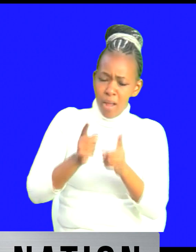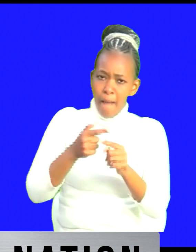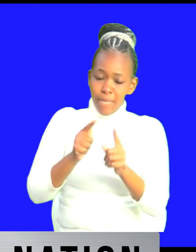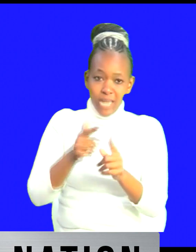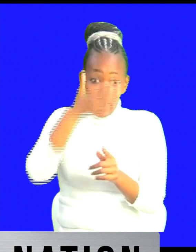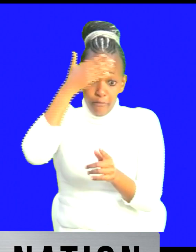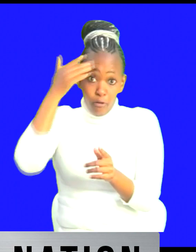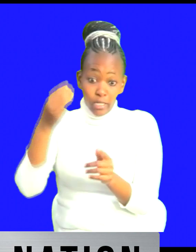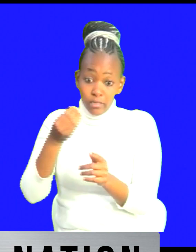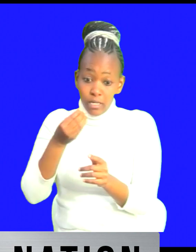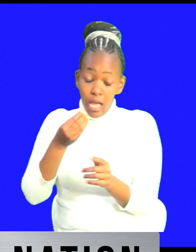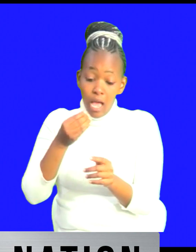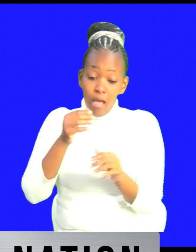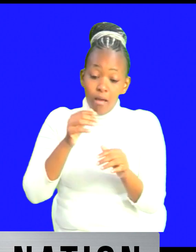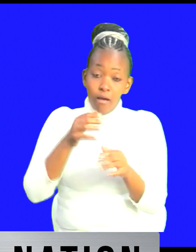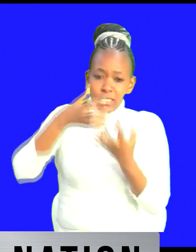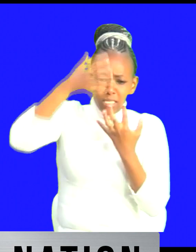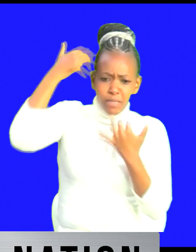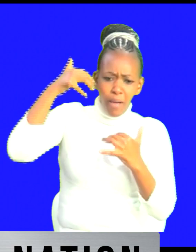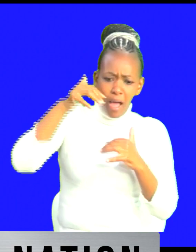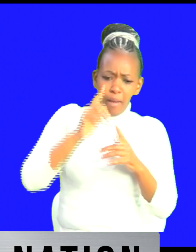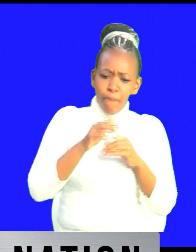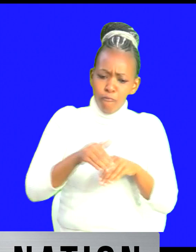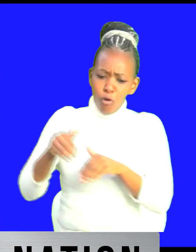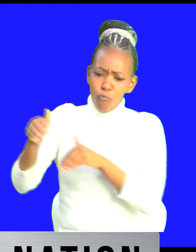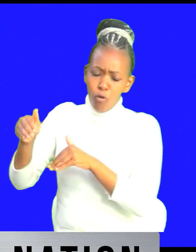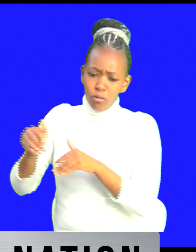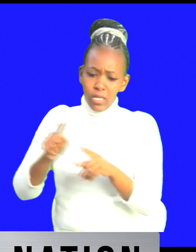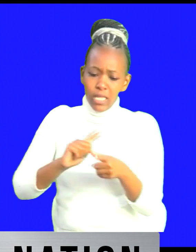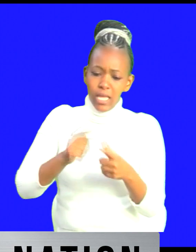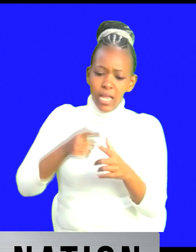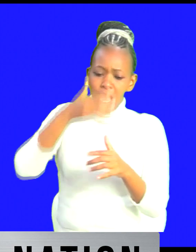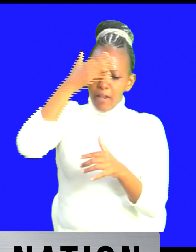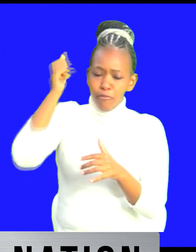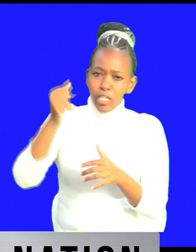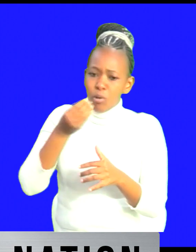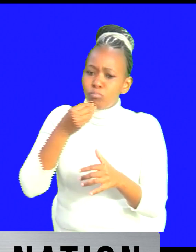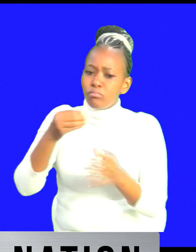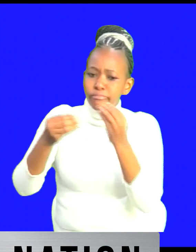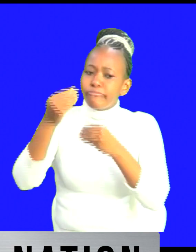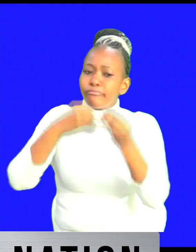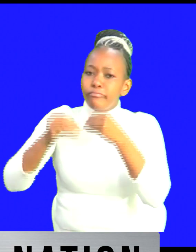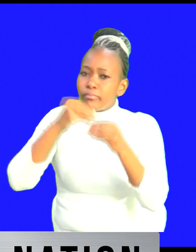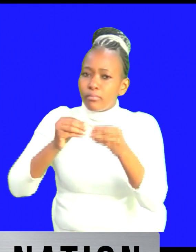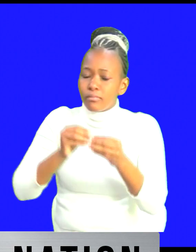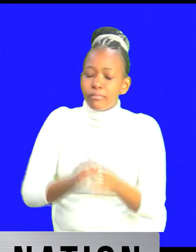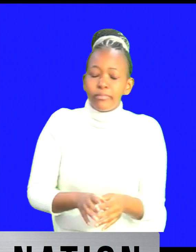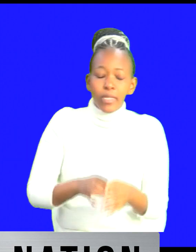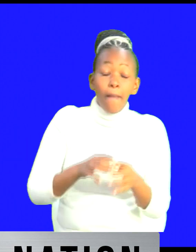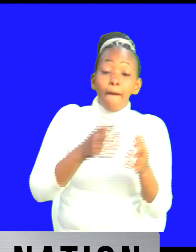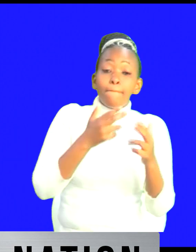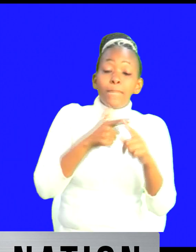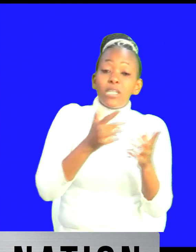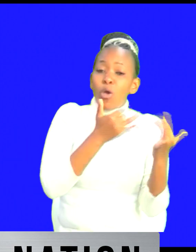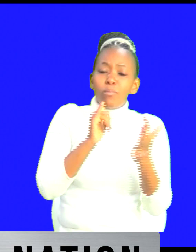uh so it looks like we have even forgotten about some of these things uh i hope the media follows up on what's happening in the sugar